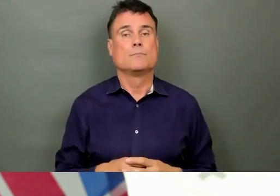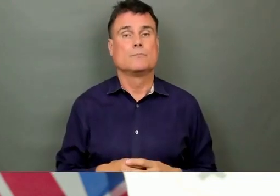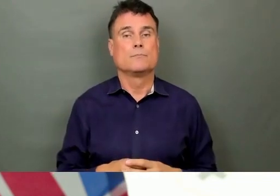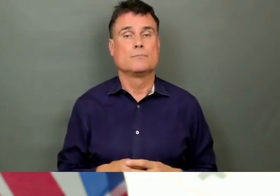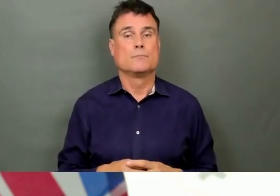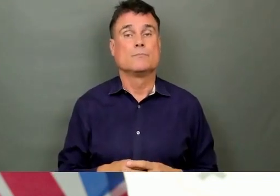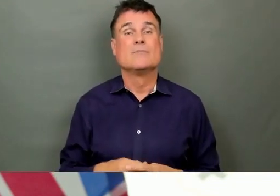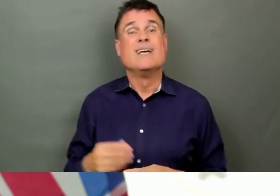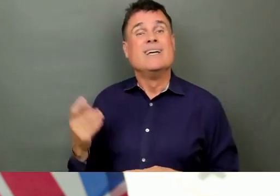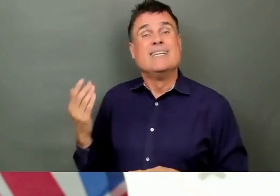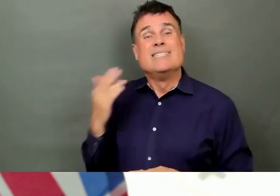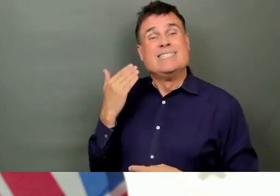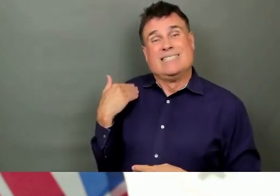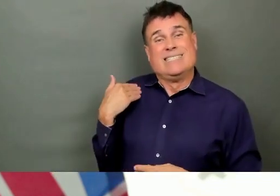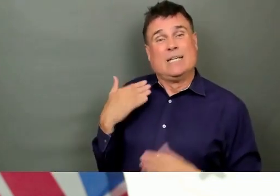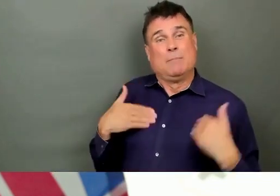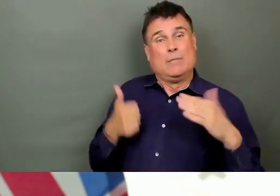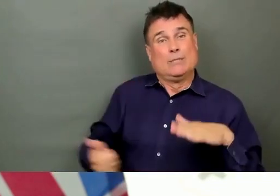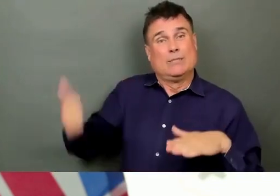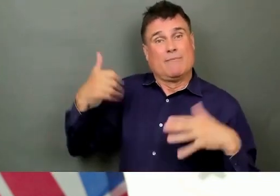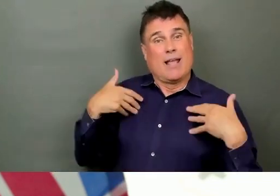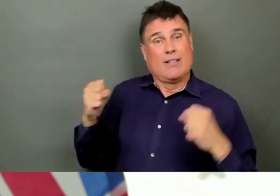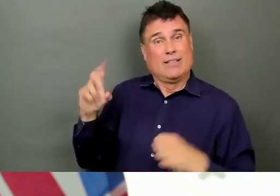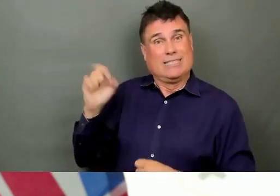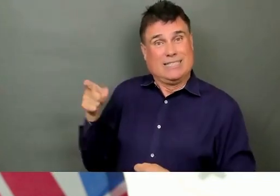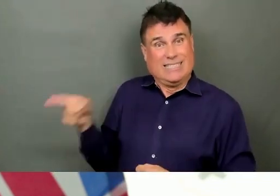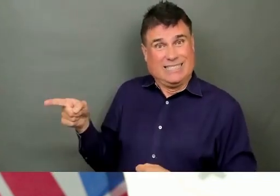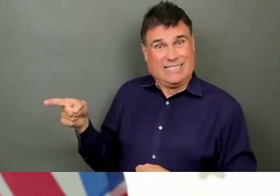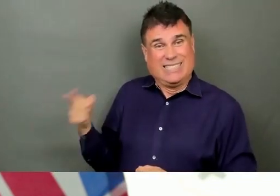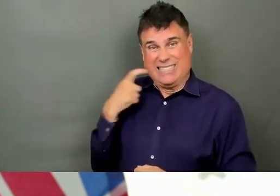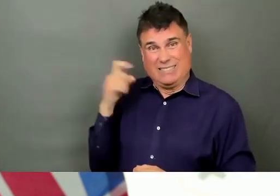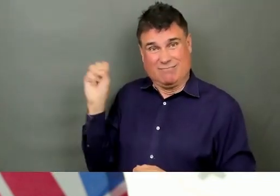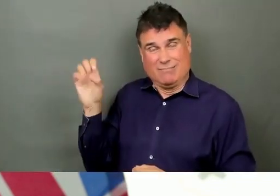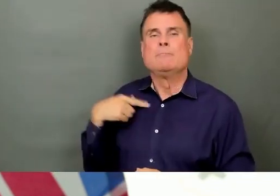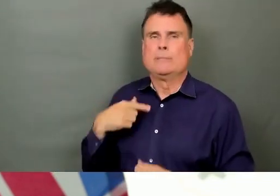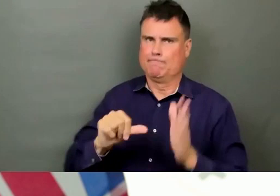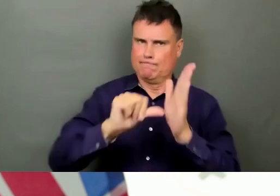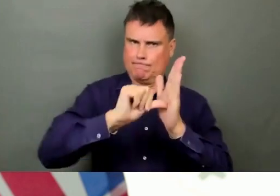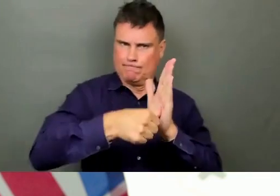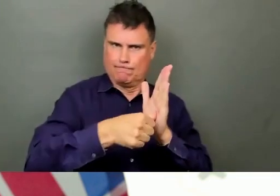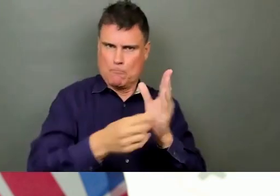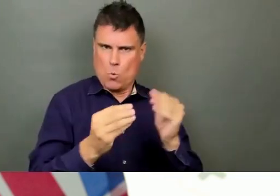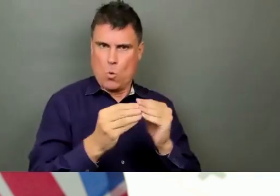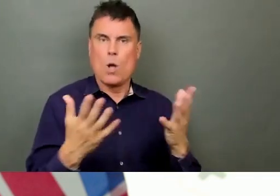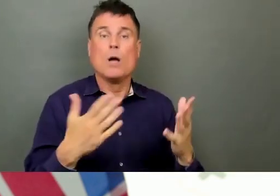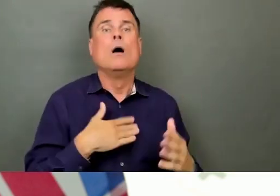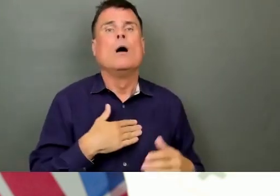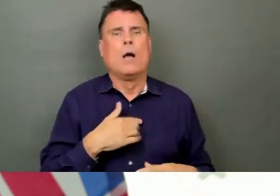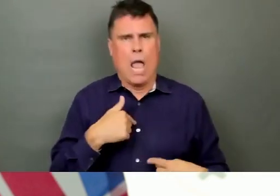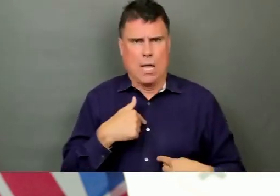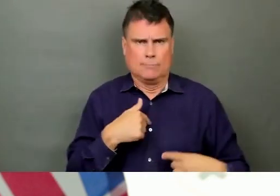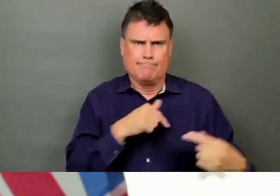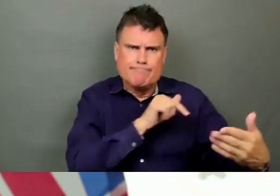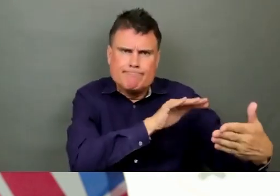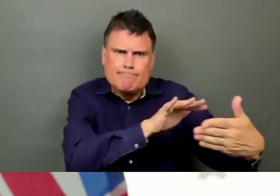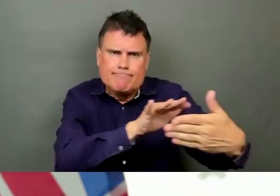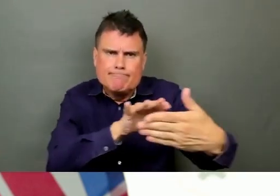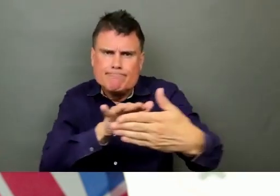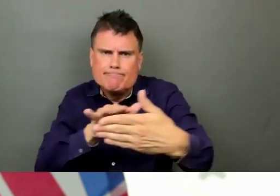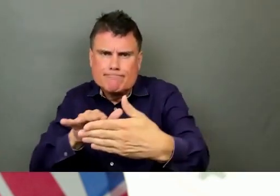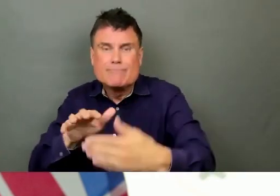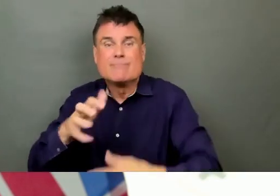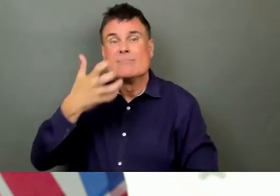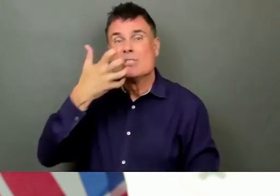Along with my colleague, Dr. Casazzi, I've been studying the health effects of extreme hot weather for many, many years. And we know